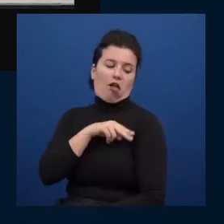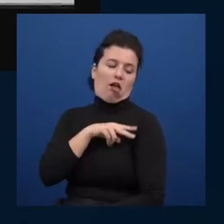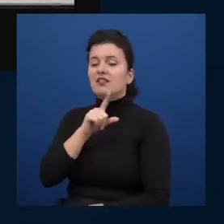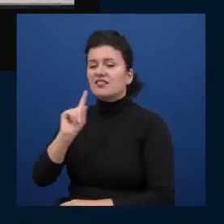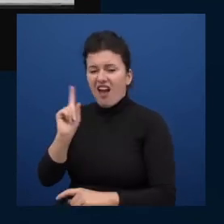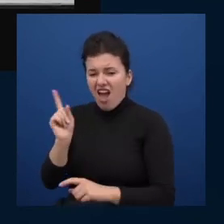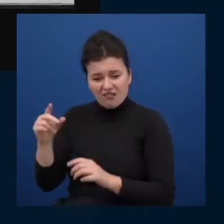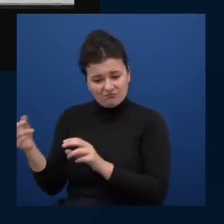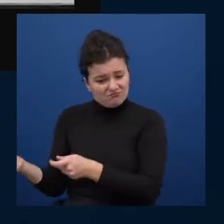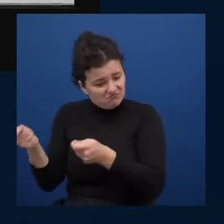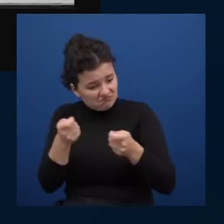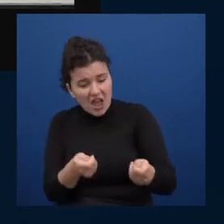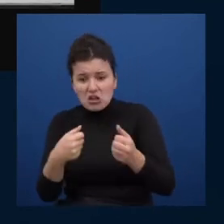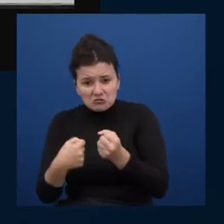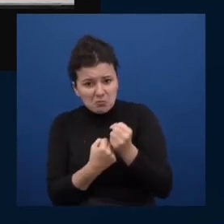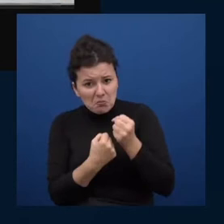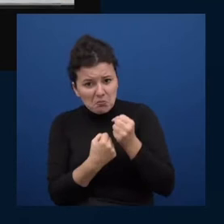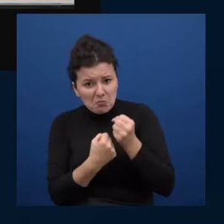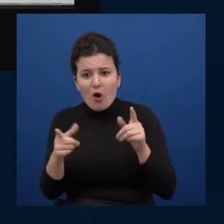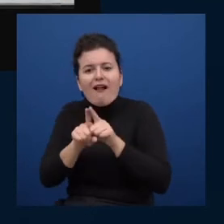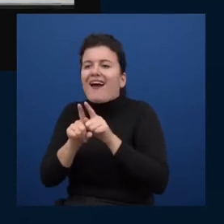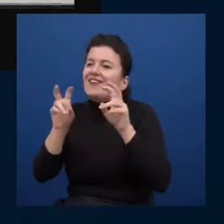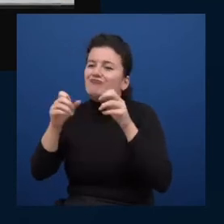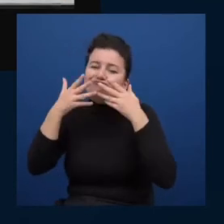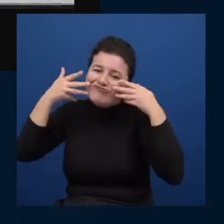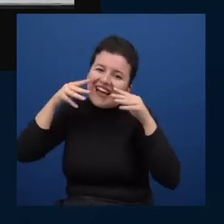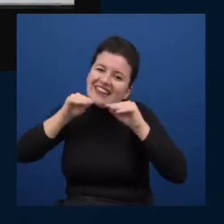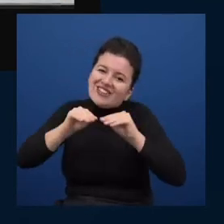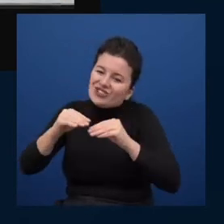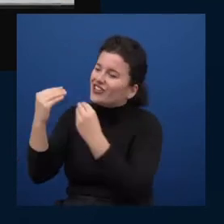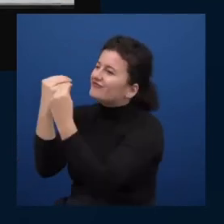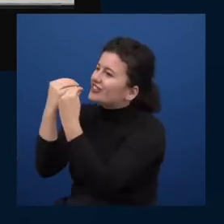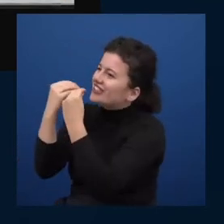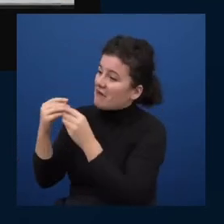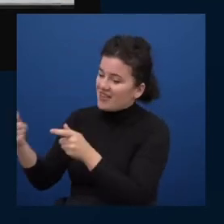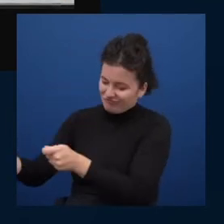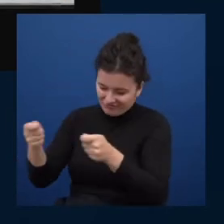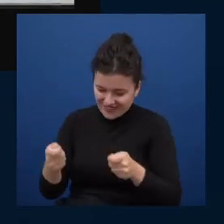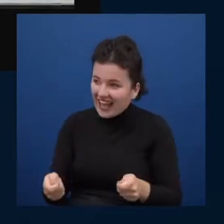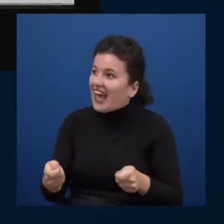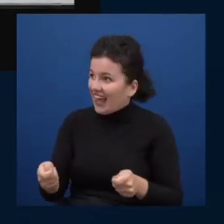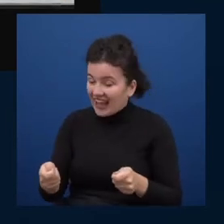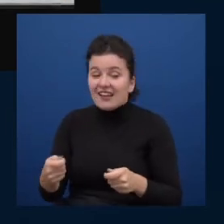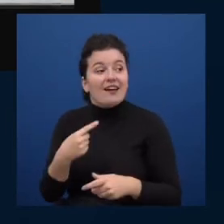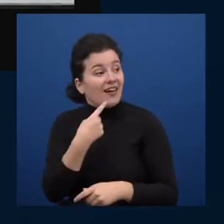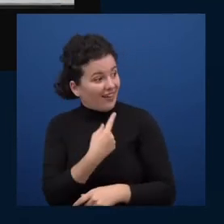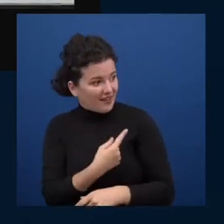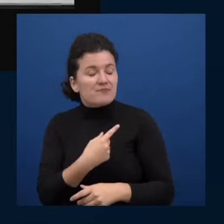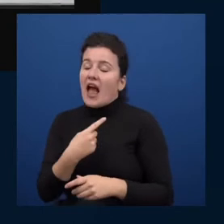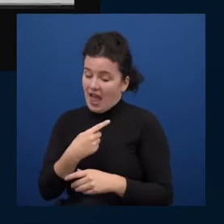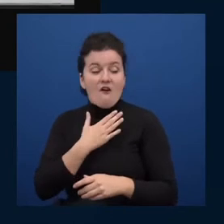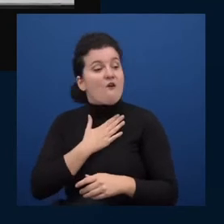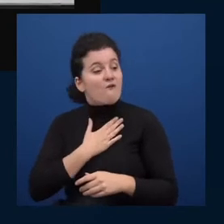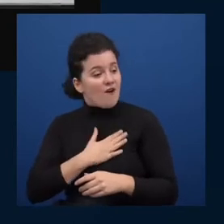it was almost like sitting with a with a friendly teacher and they they said i want you to just attach your